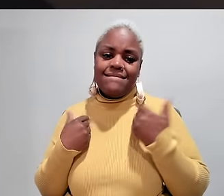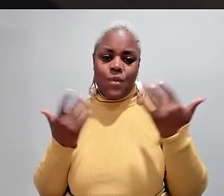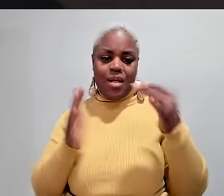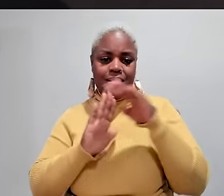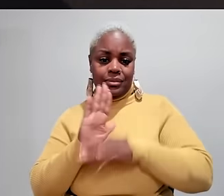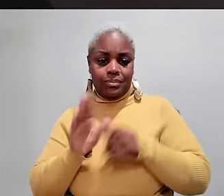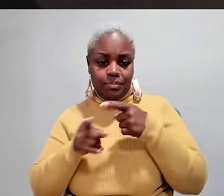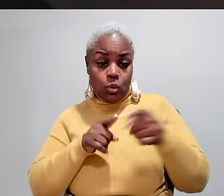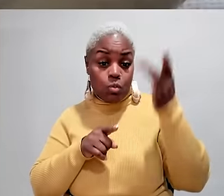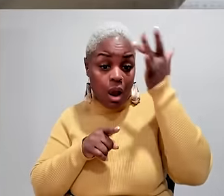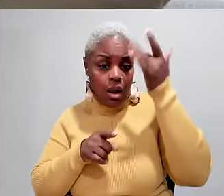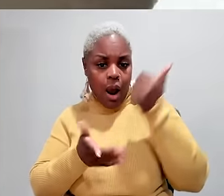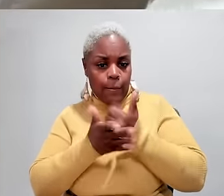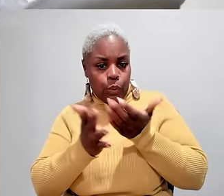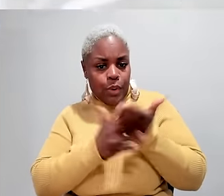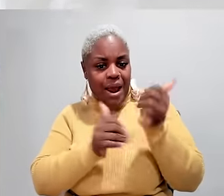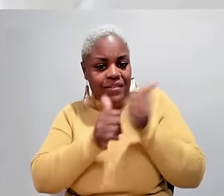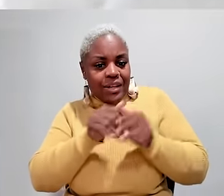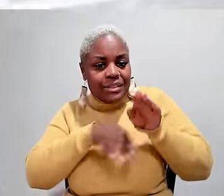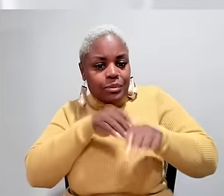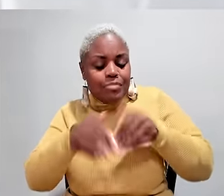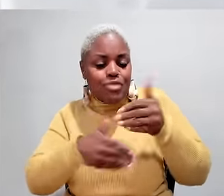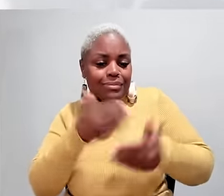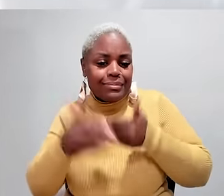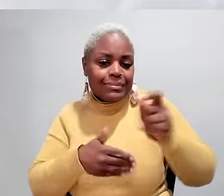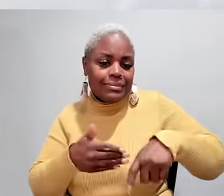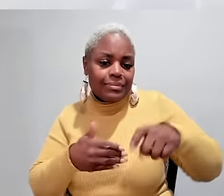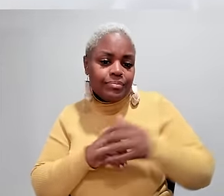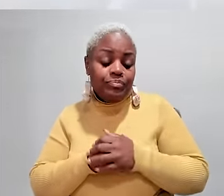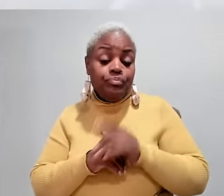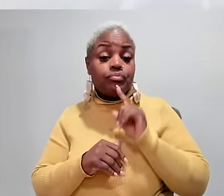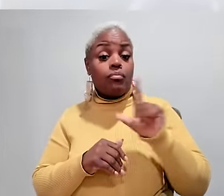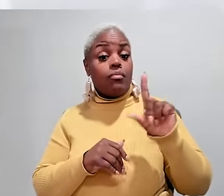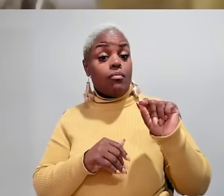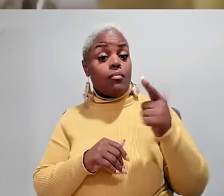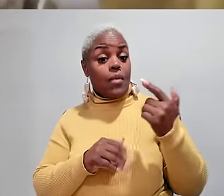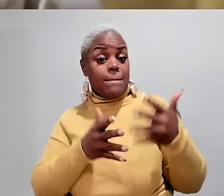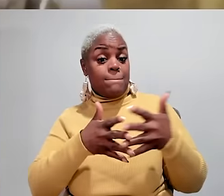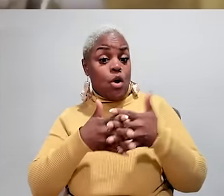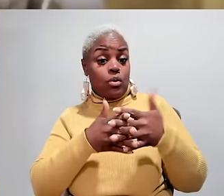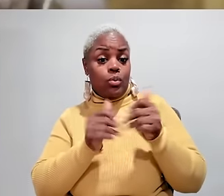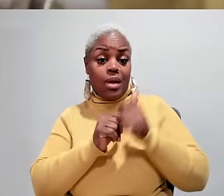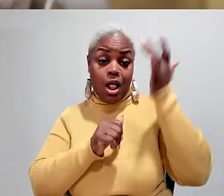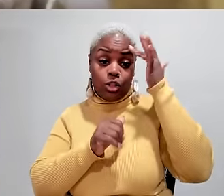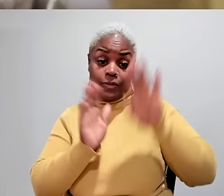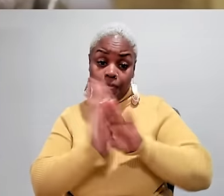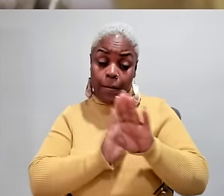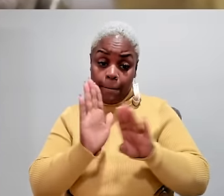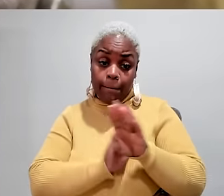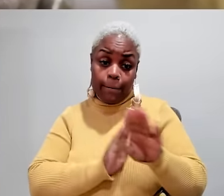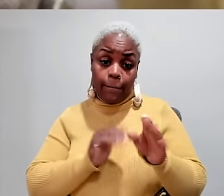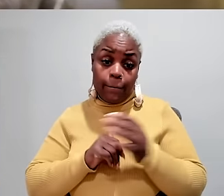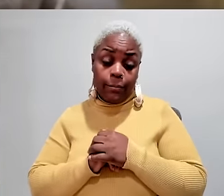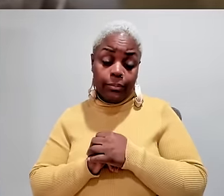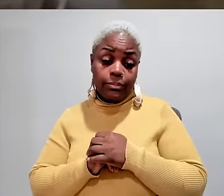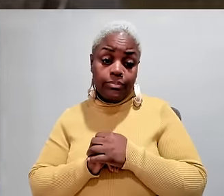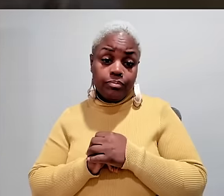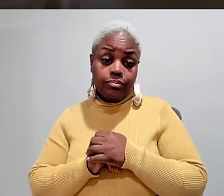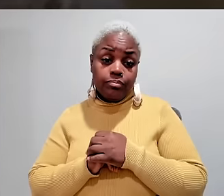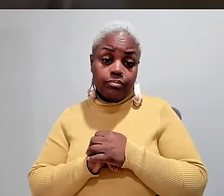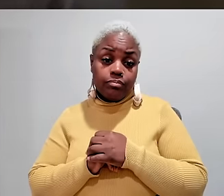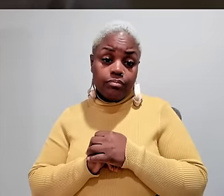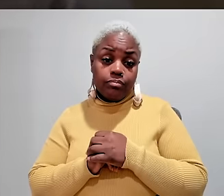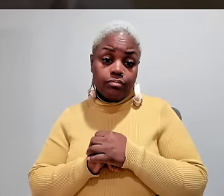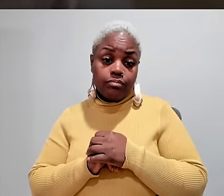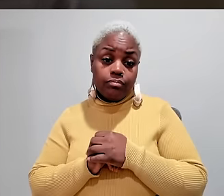a wait list specialist who's helping them through every step of the process. JARED JR.: In 2021, Americans with intellectual